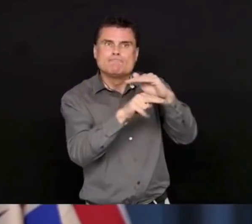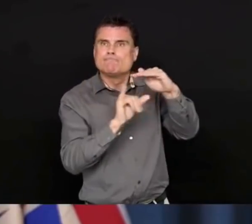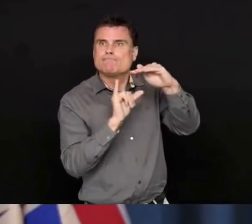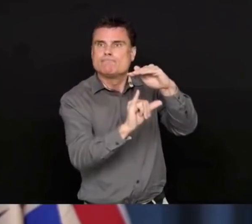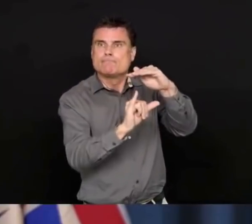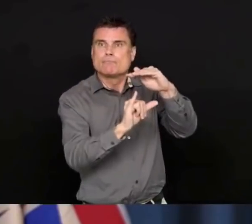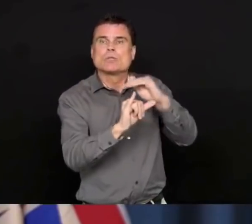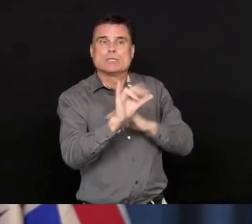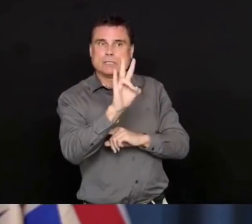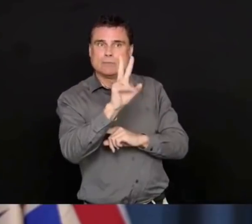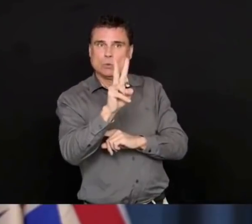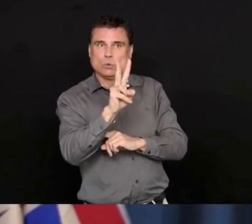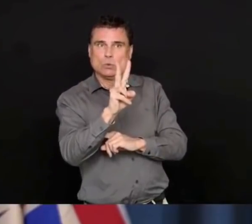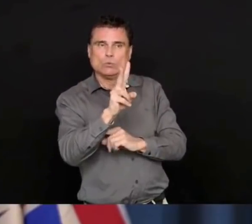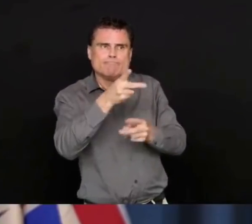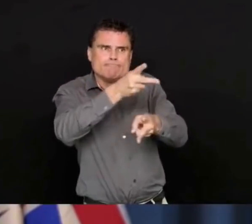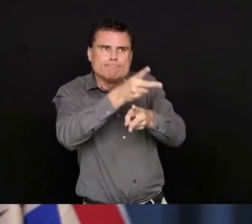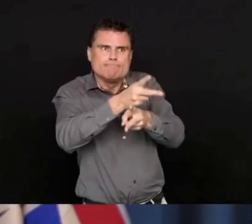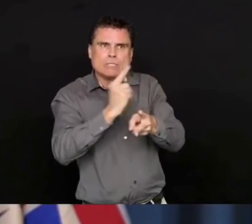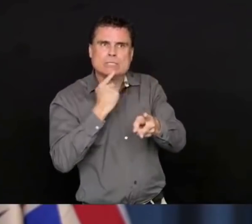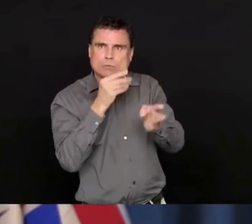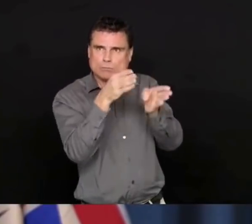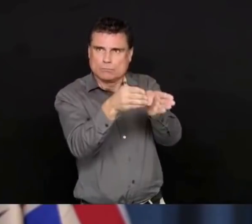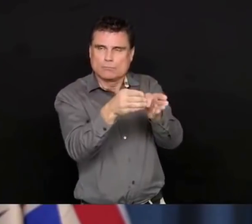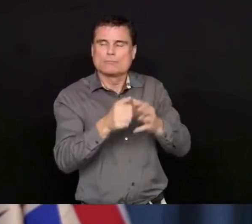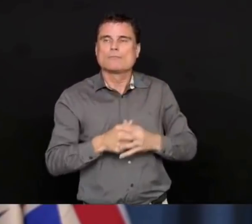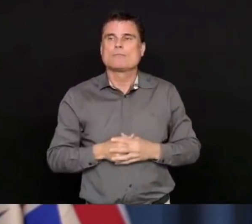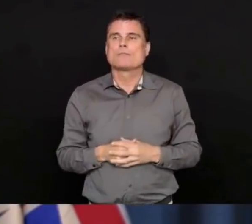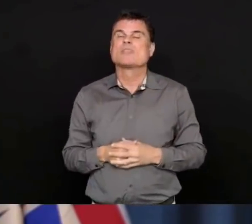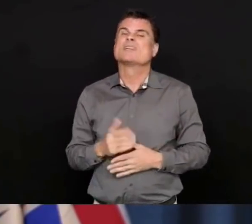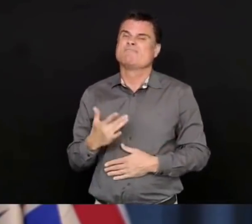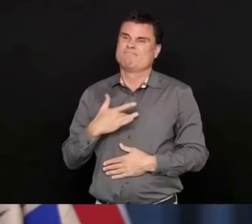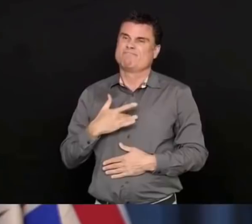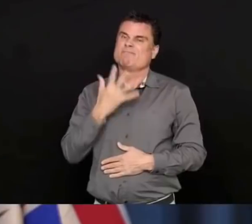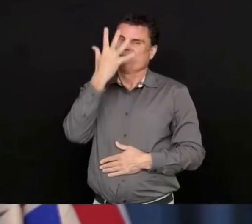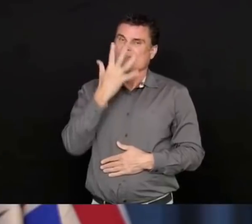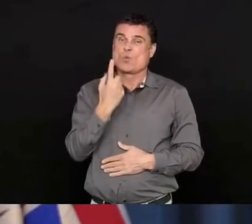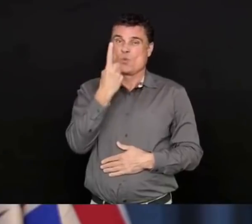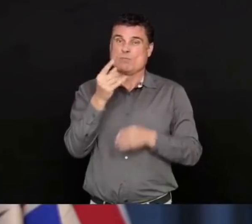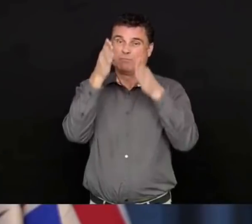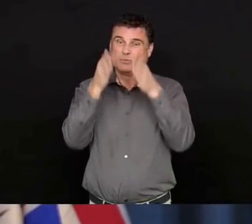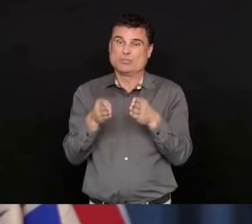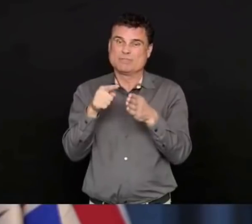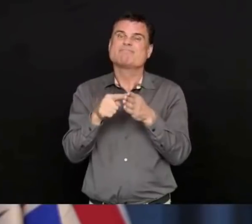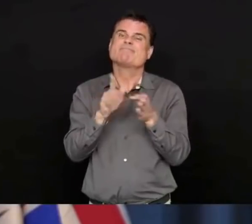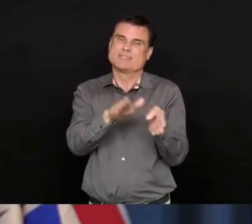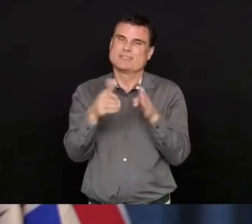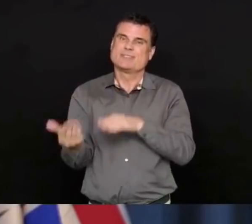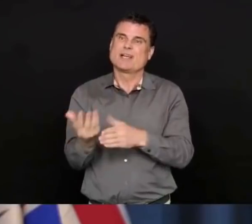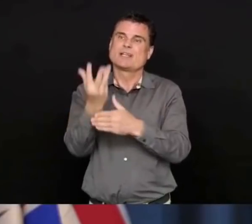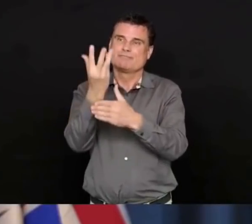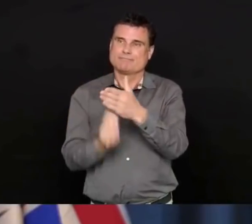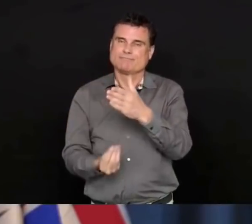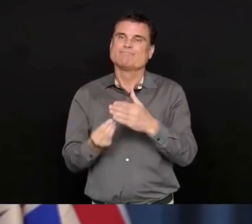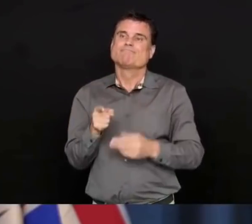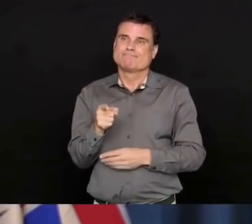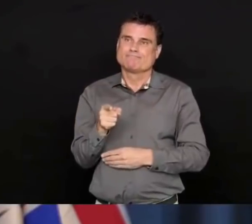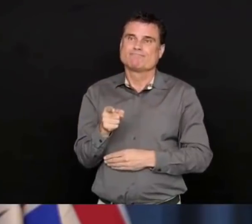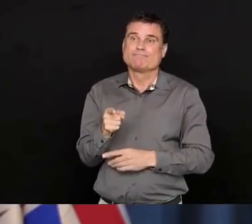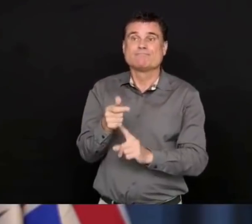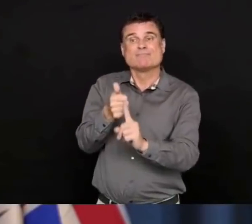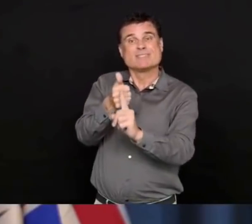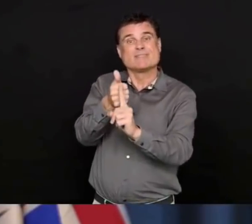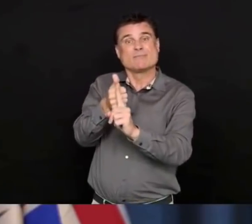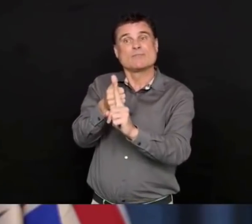and that is a community death in a known COVID-positive case, a man in his 40s,